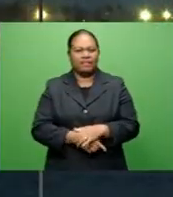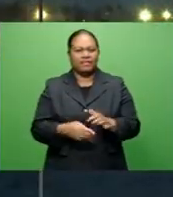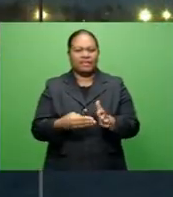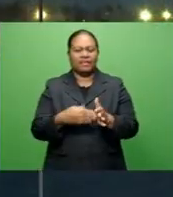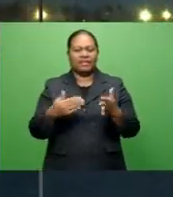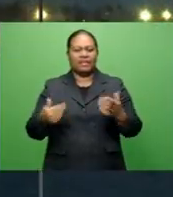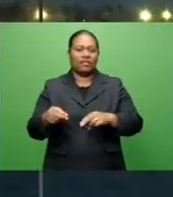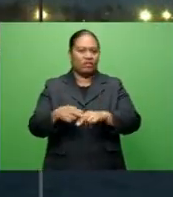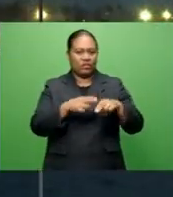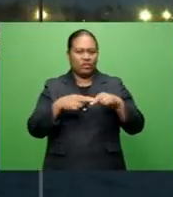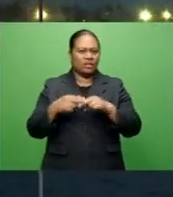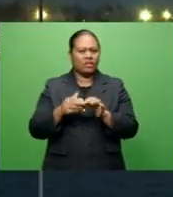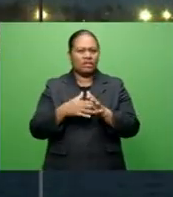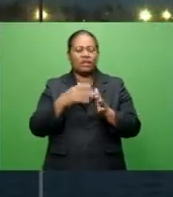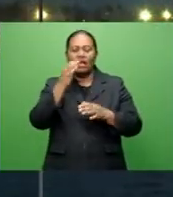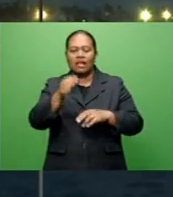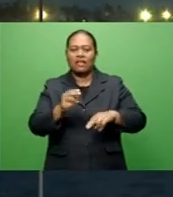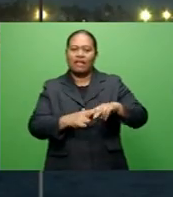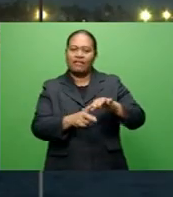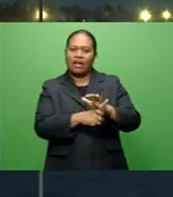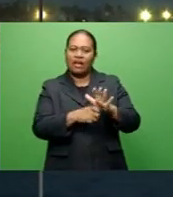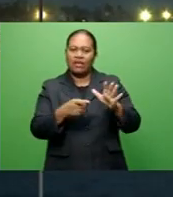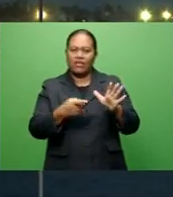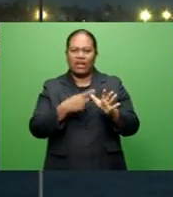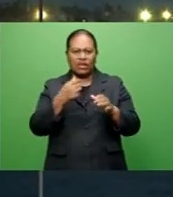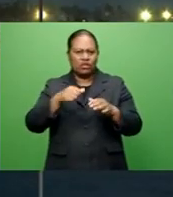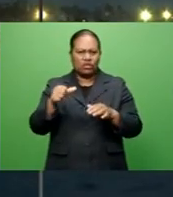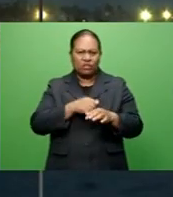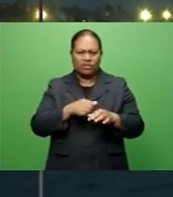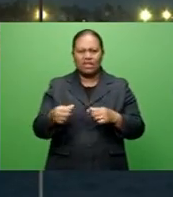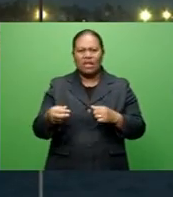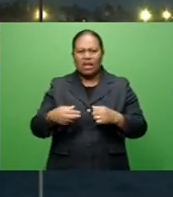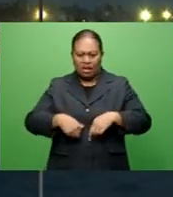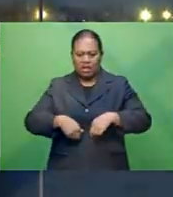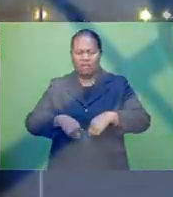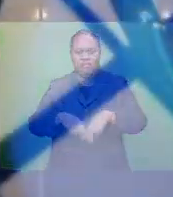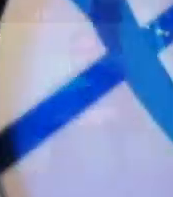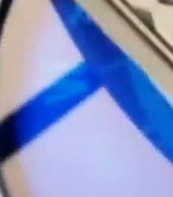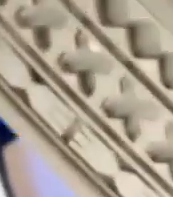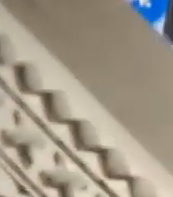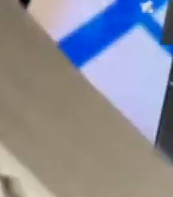Fijian Pulse tonight, we ask, should FRA rehabilitate critical roads simultaneously?